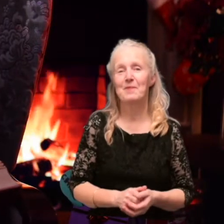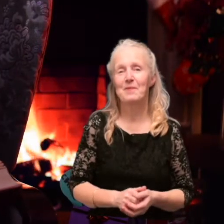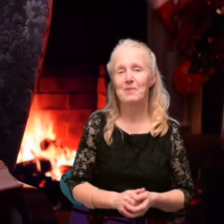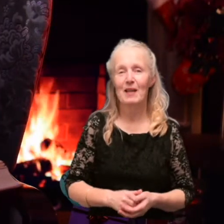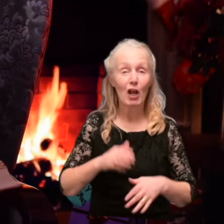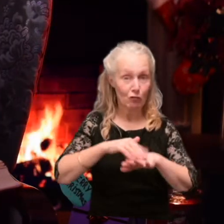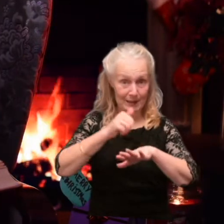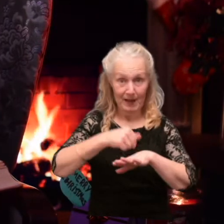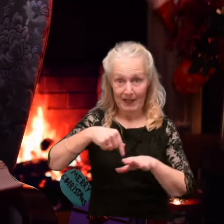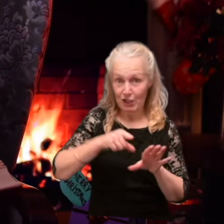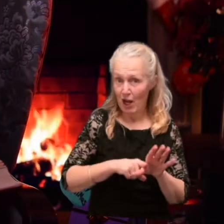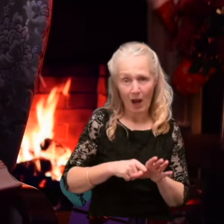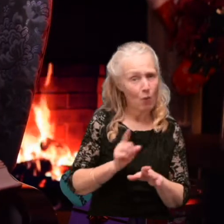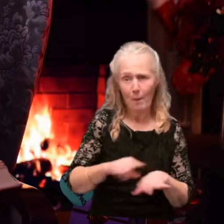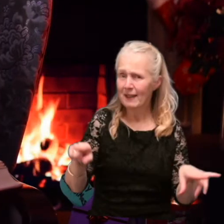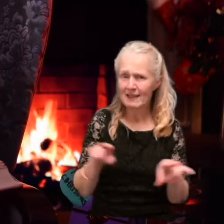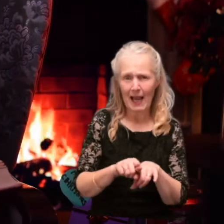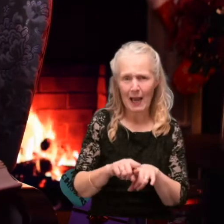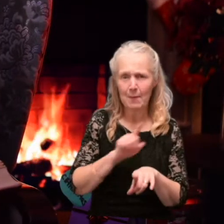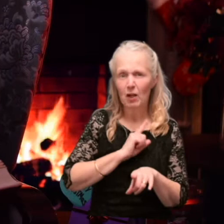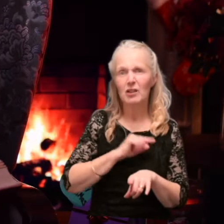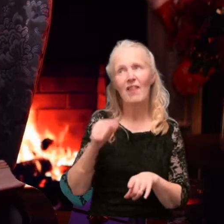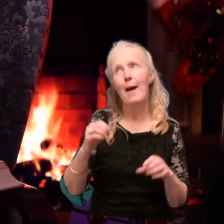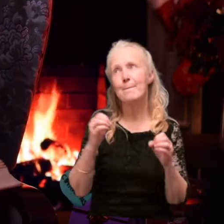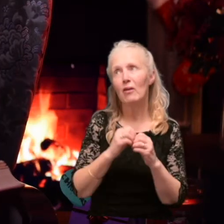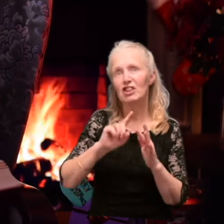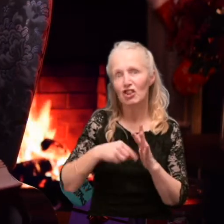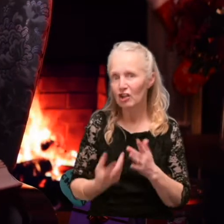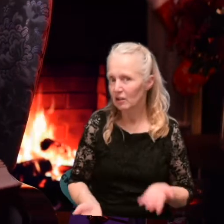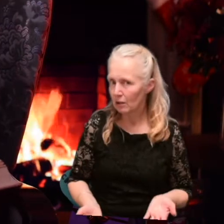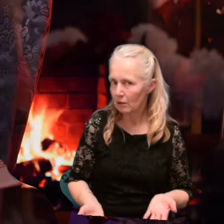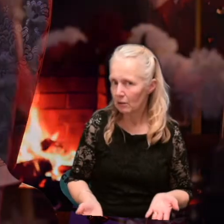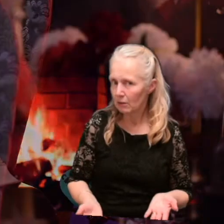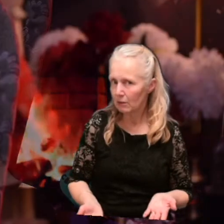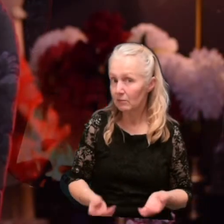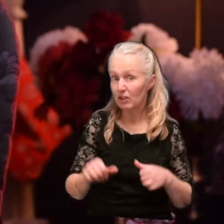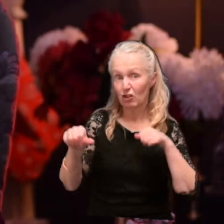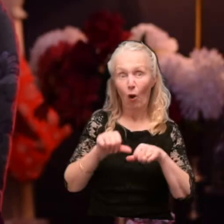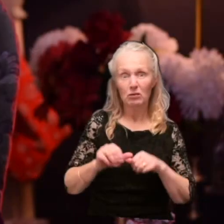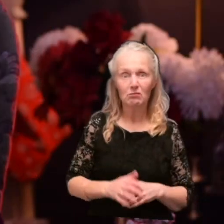Christmas this year won't be the same because of that Boris Johnson. Shorten to the point.